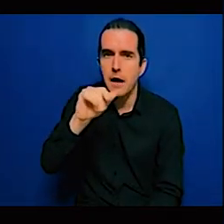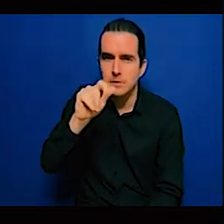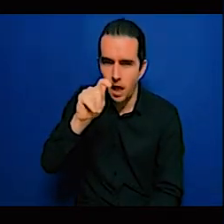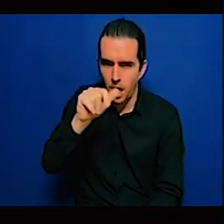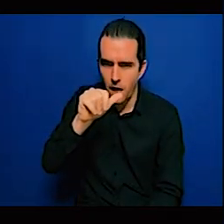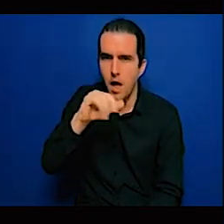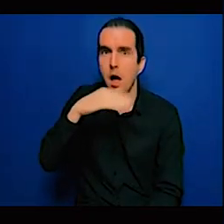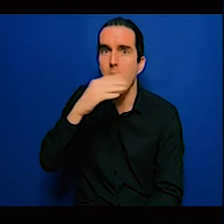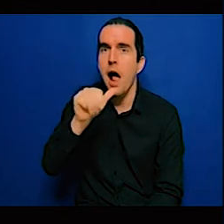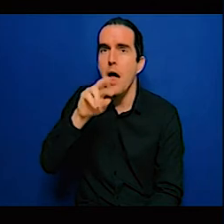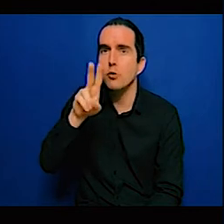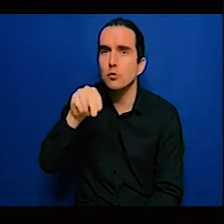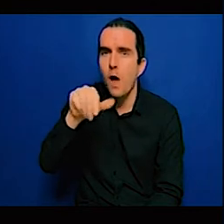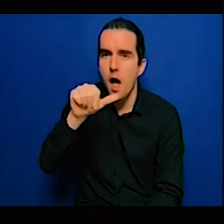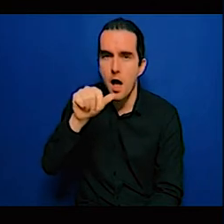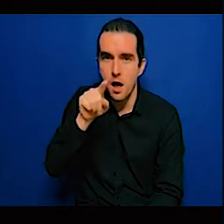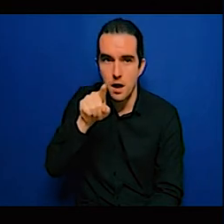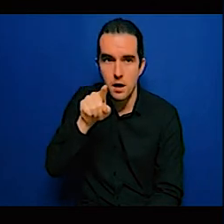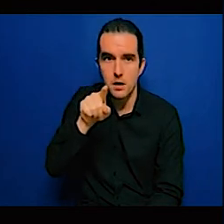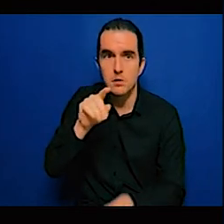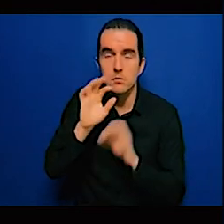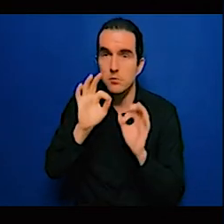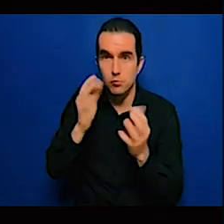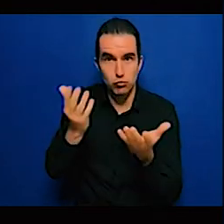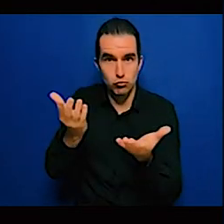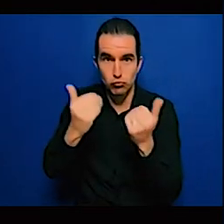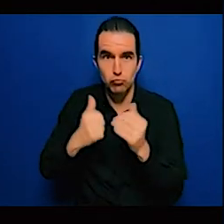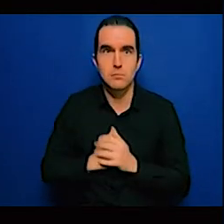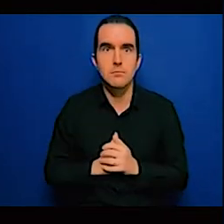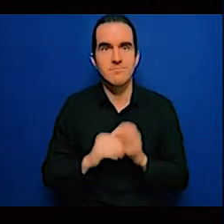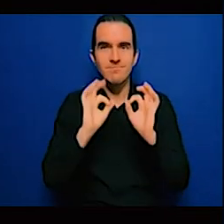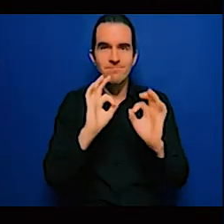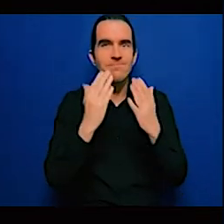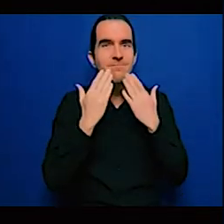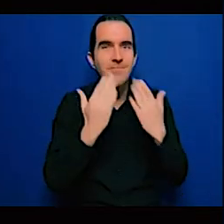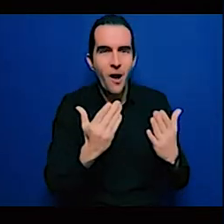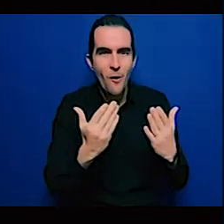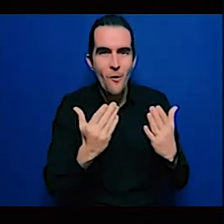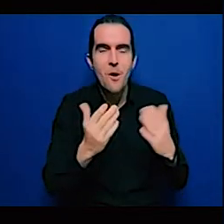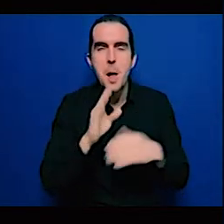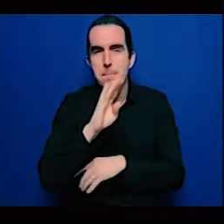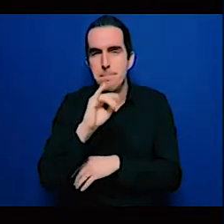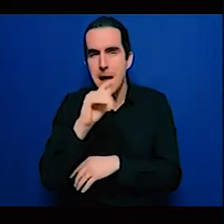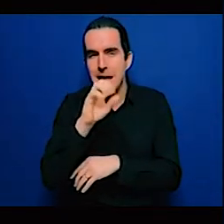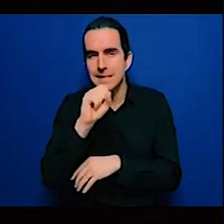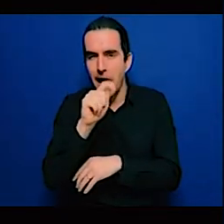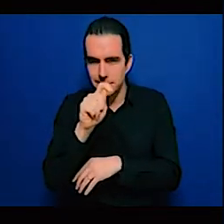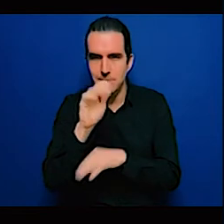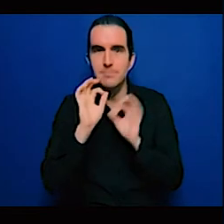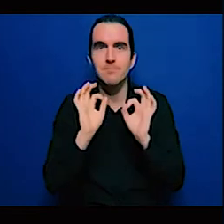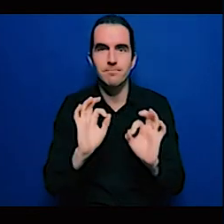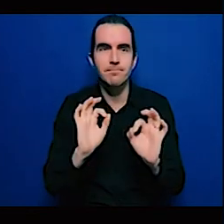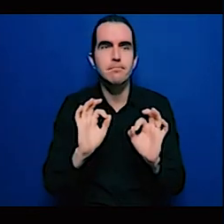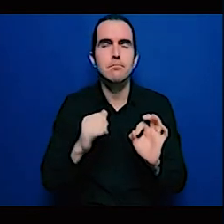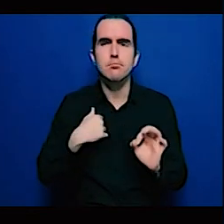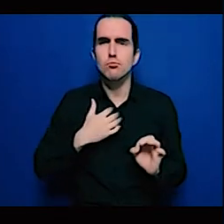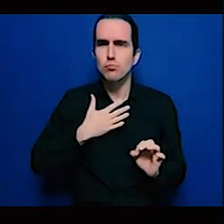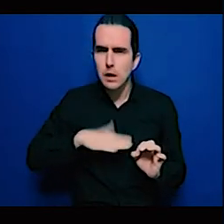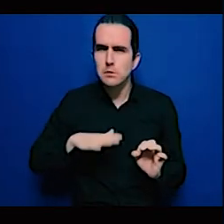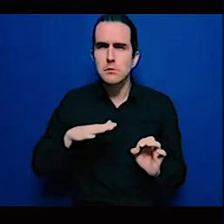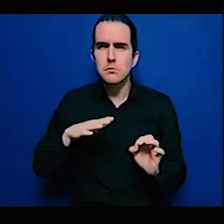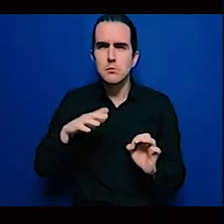jump on the idea of capacity of absorbing the